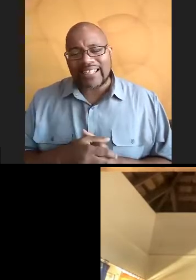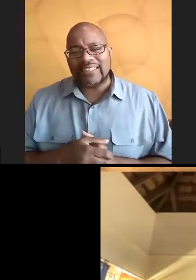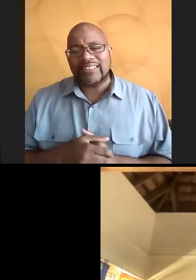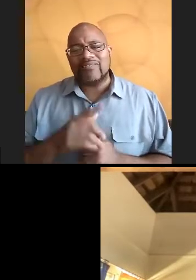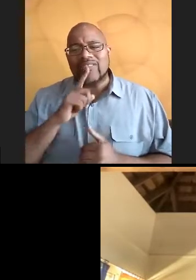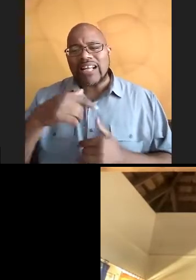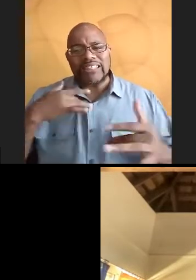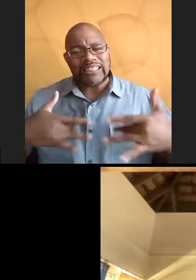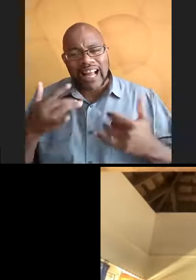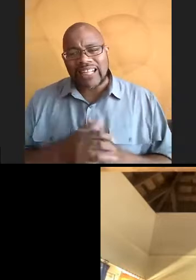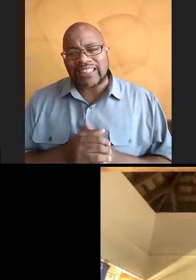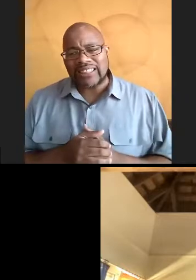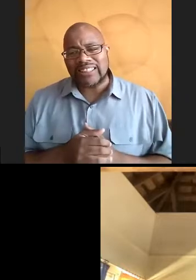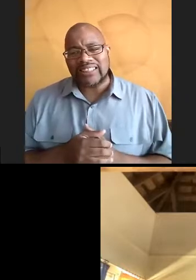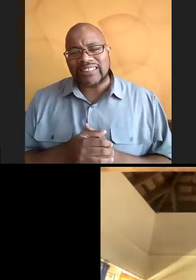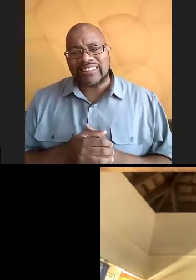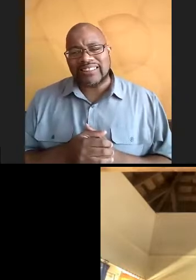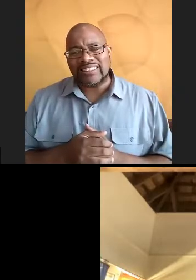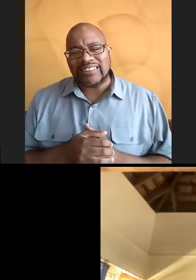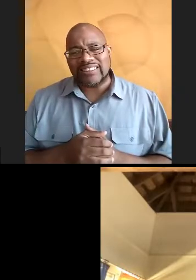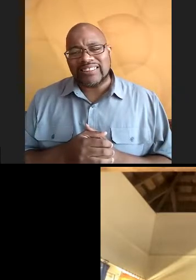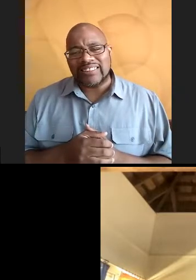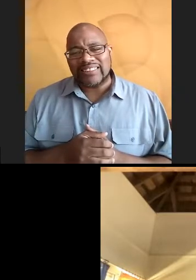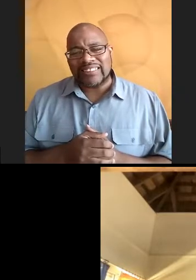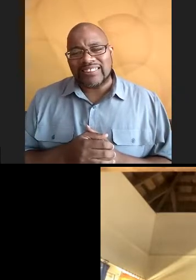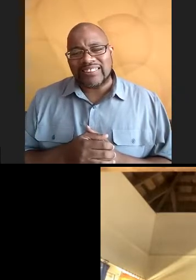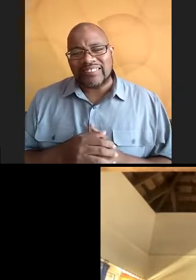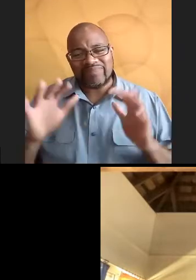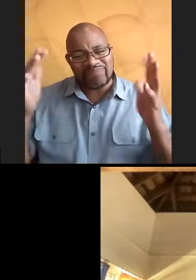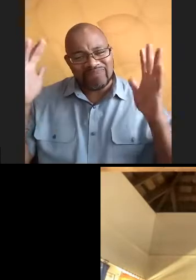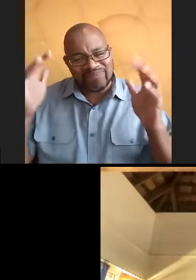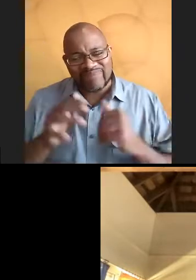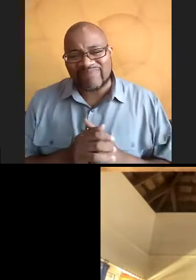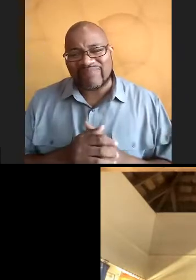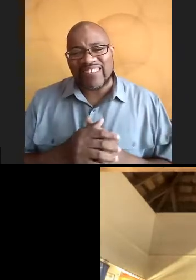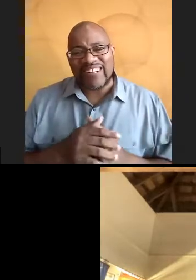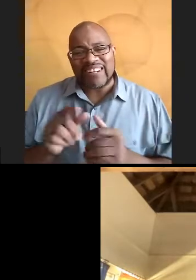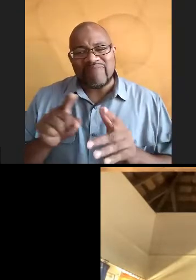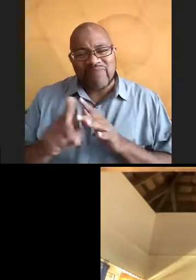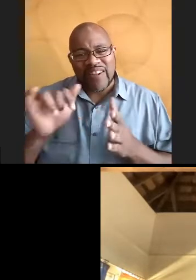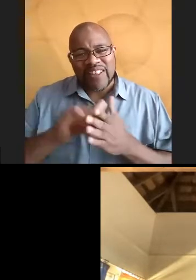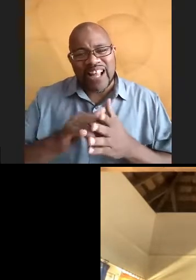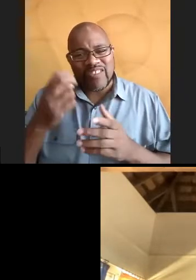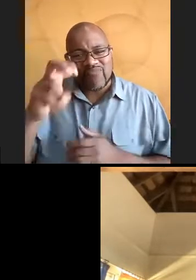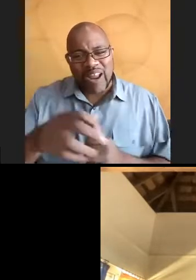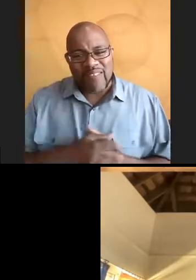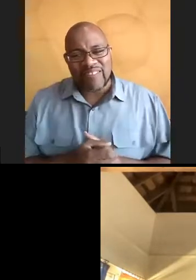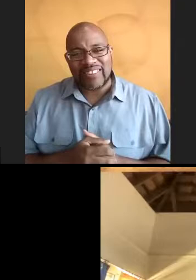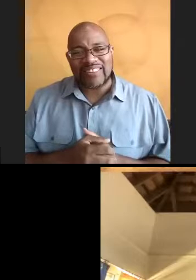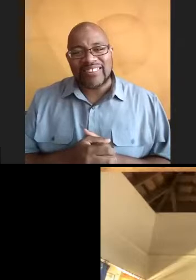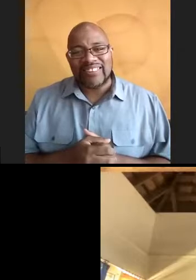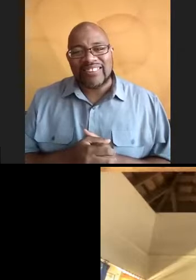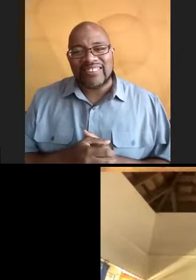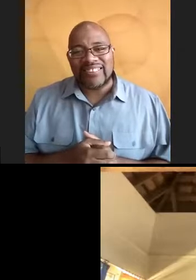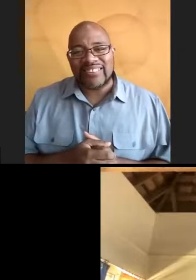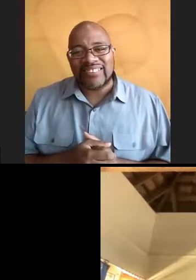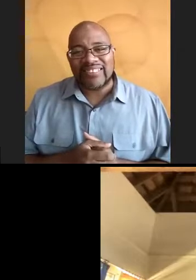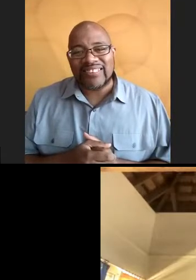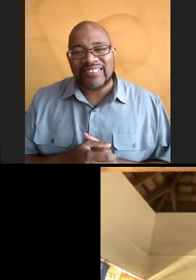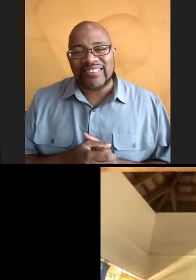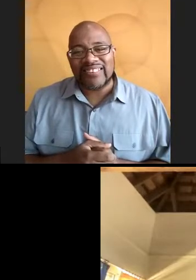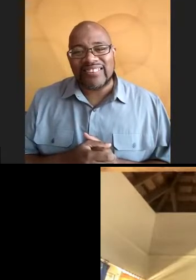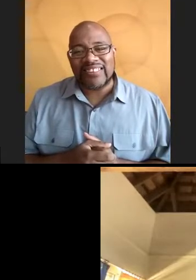super excited. I may ping you as I'm on the ocean excursion or maybe even before as I'm getting stuff